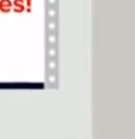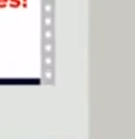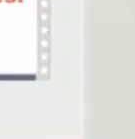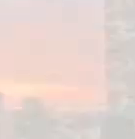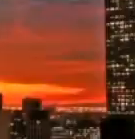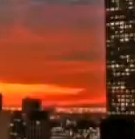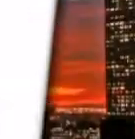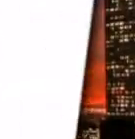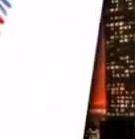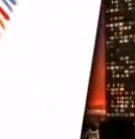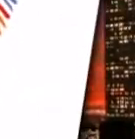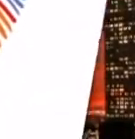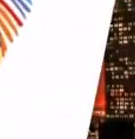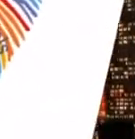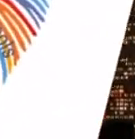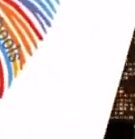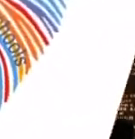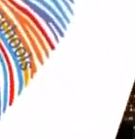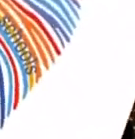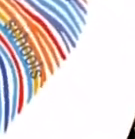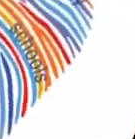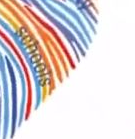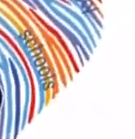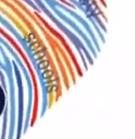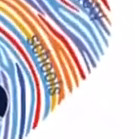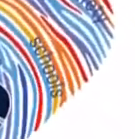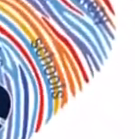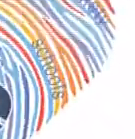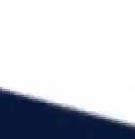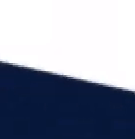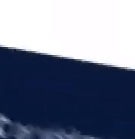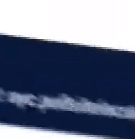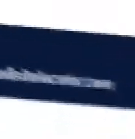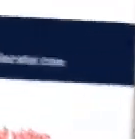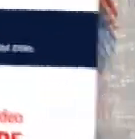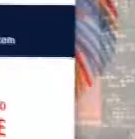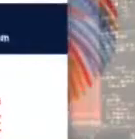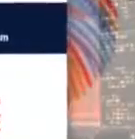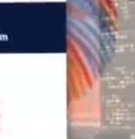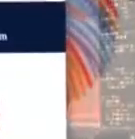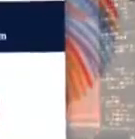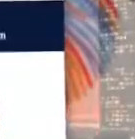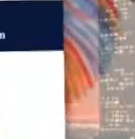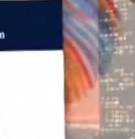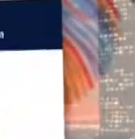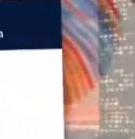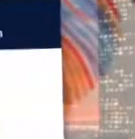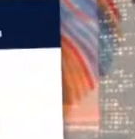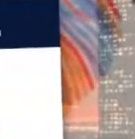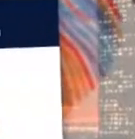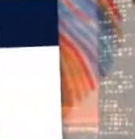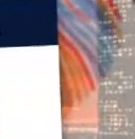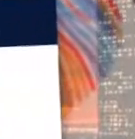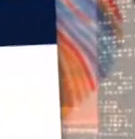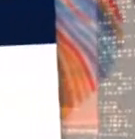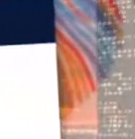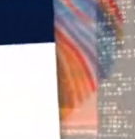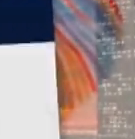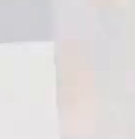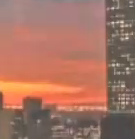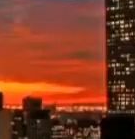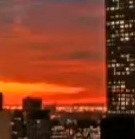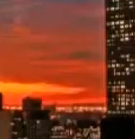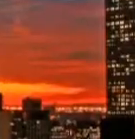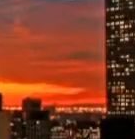Along with these debates, the CFP prints the city's official nonpartisan New York City voter guide, produces a video voter guide,